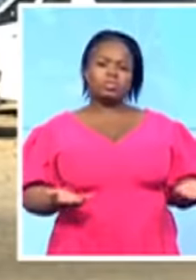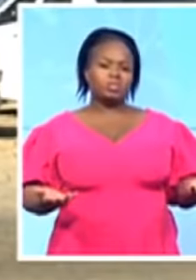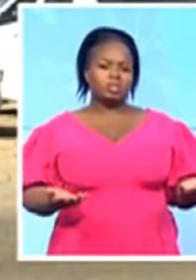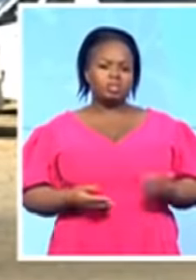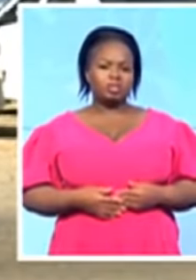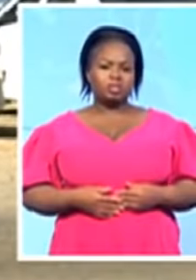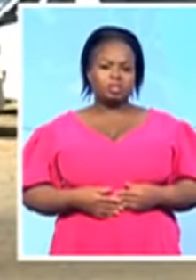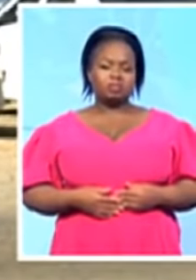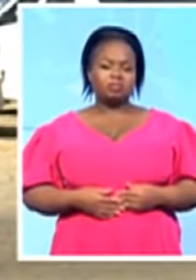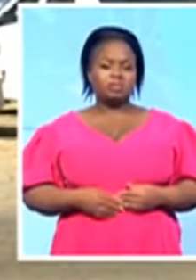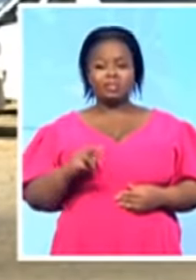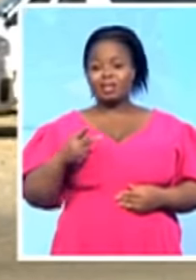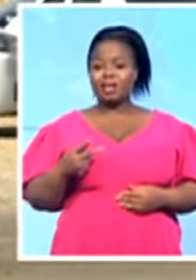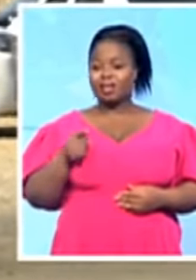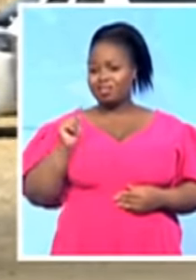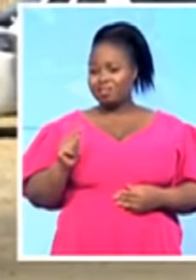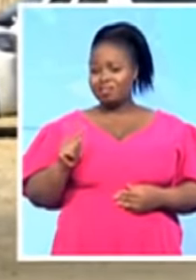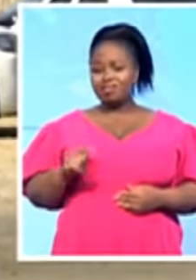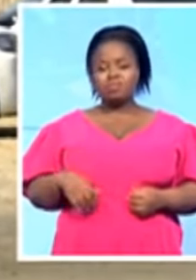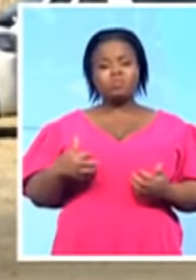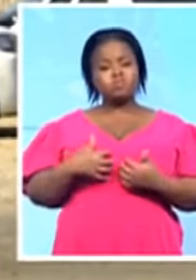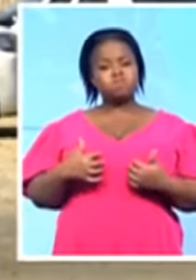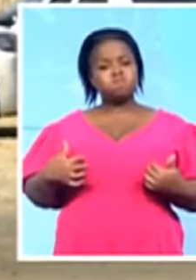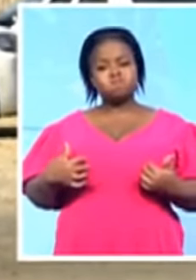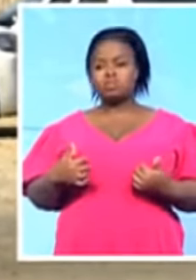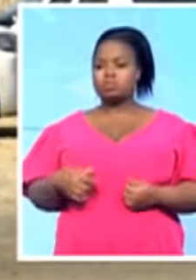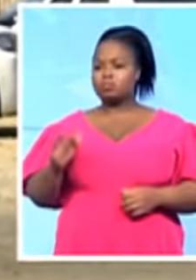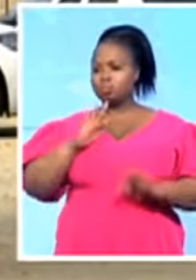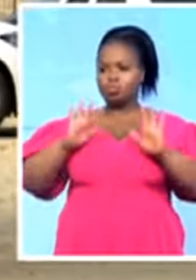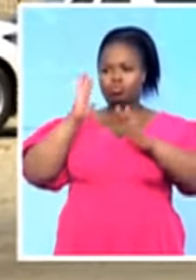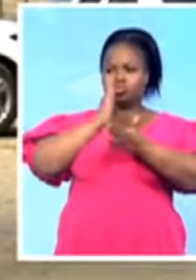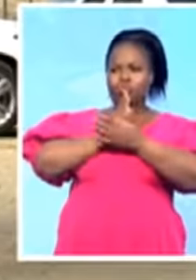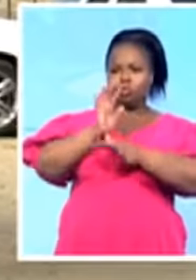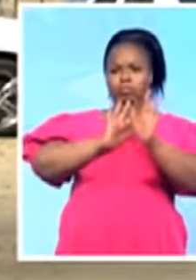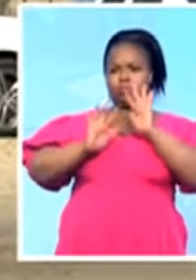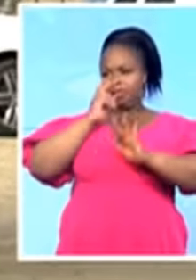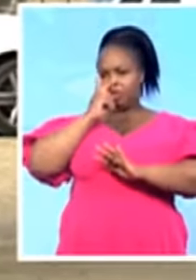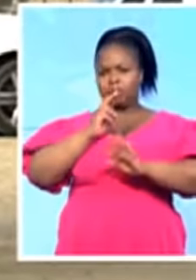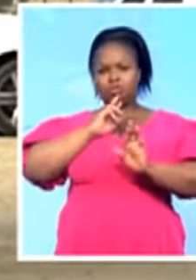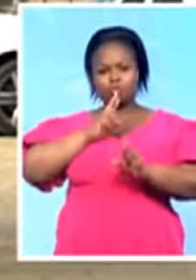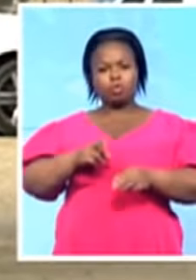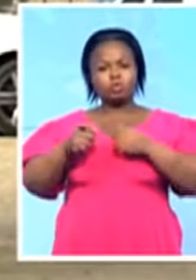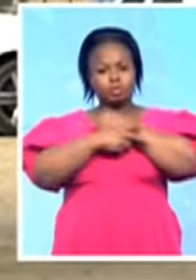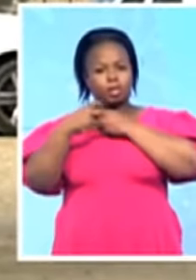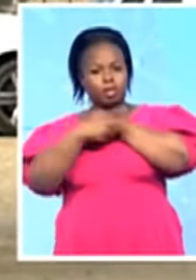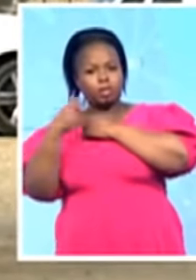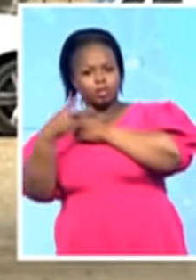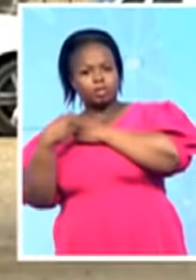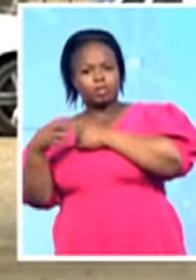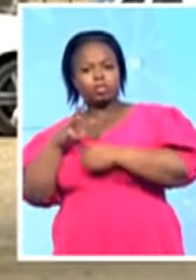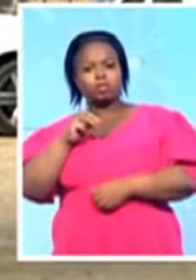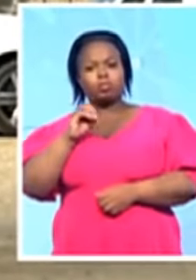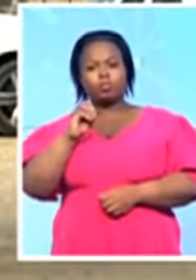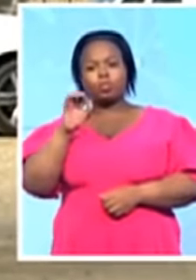situation because they're unsure. They've seen the reports of looting in areas like Moy River and other parts of Durban. So they're